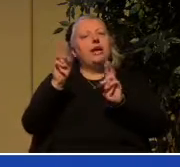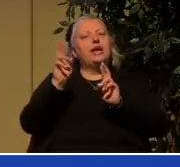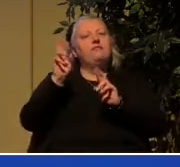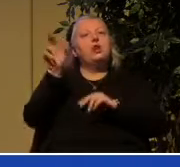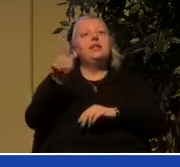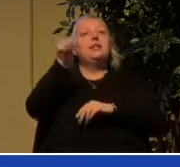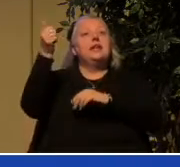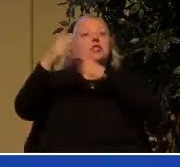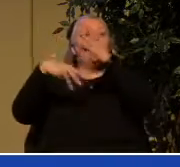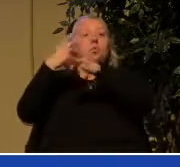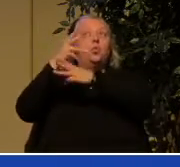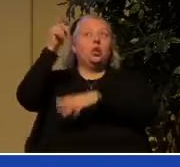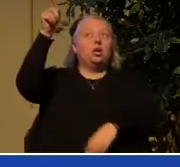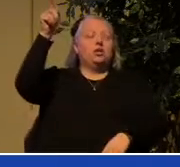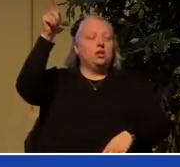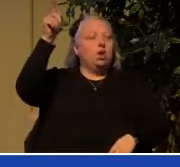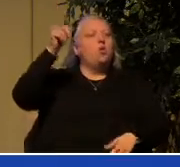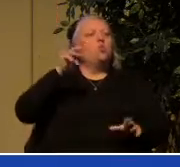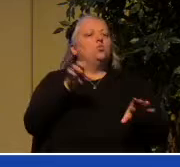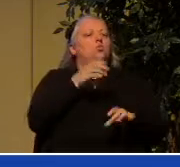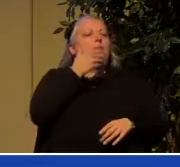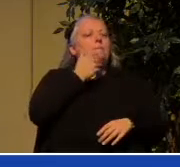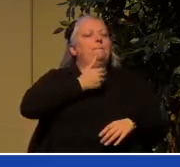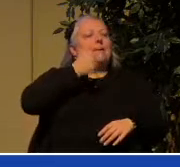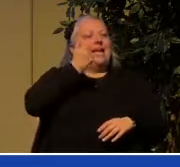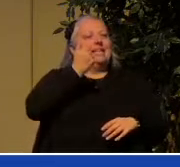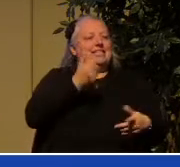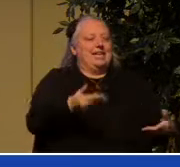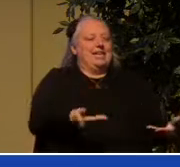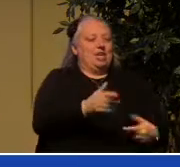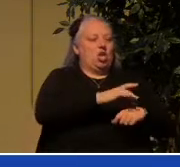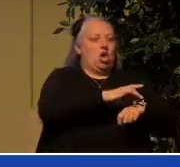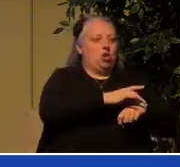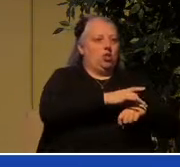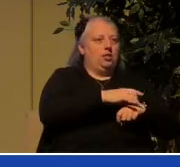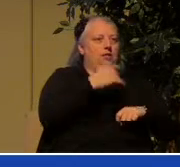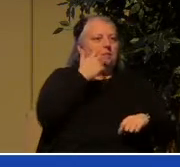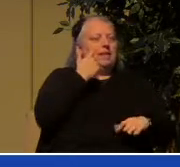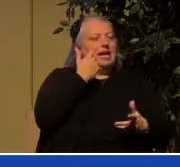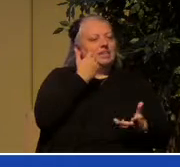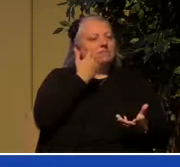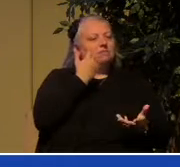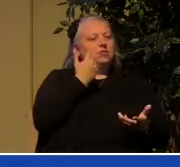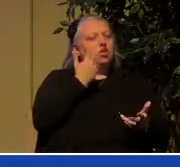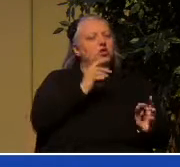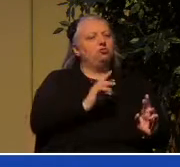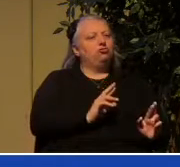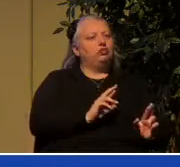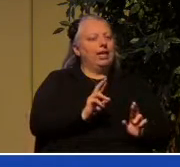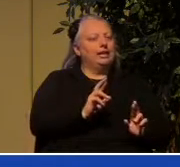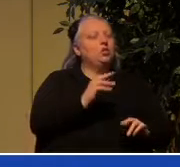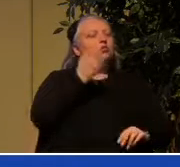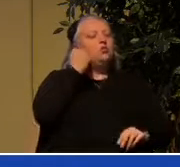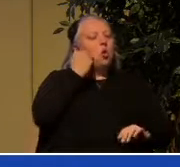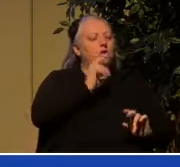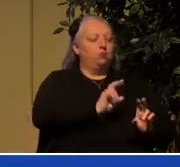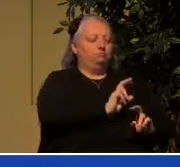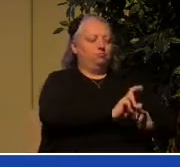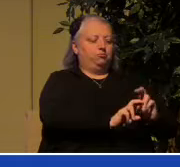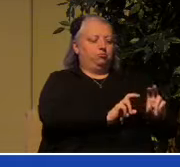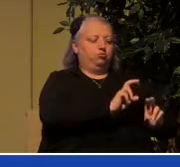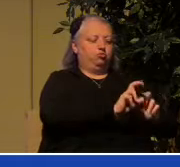afford to give your life as Paul does in this chapter because you know you're laying up for yourselves treasures